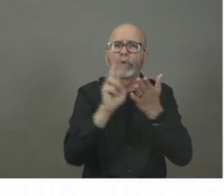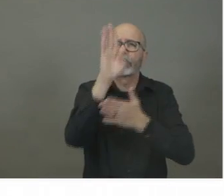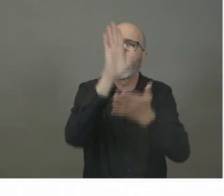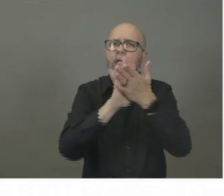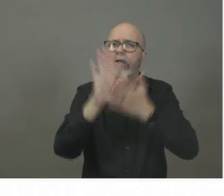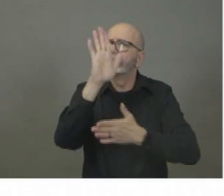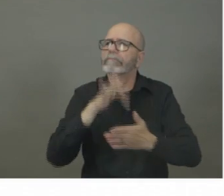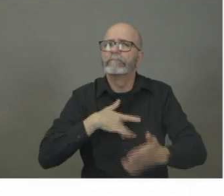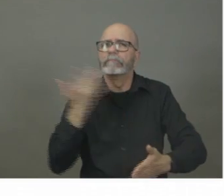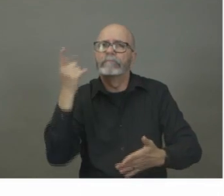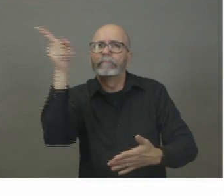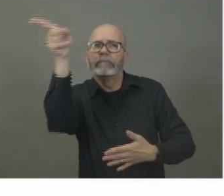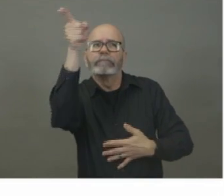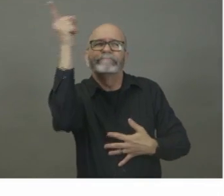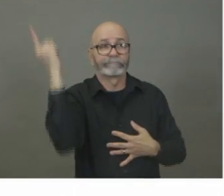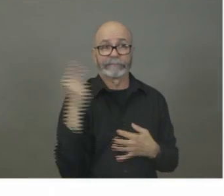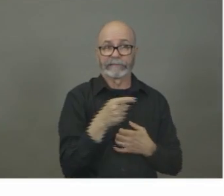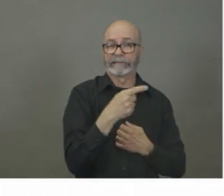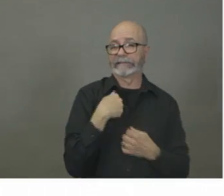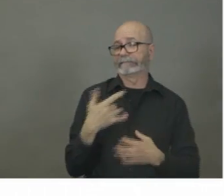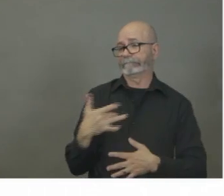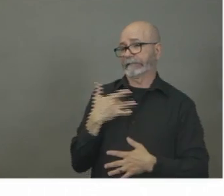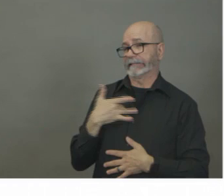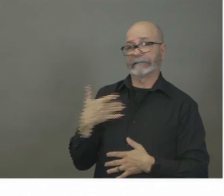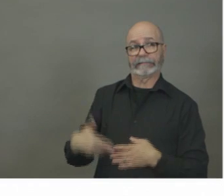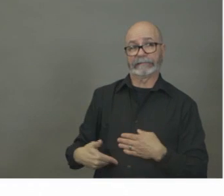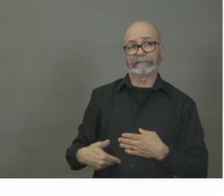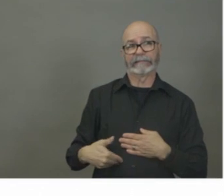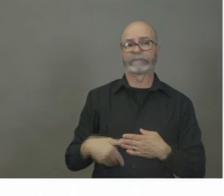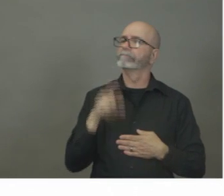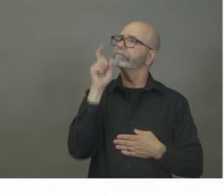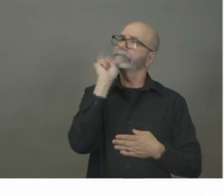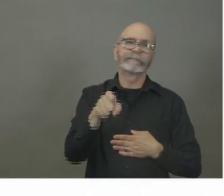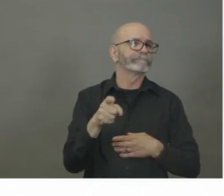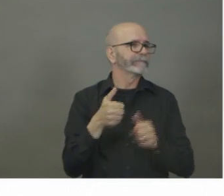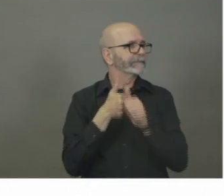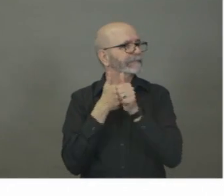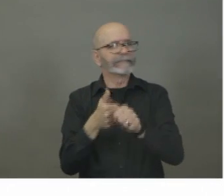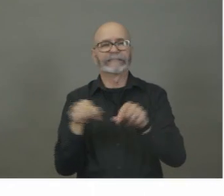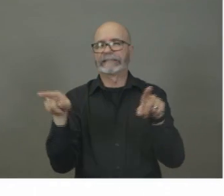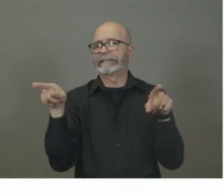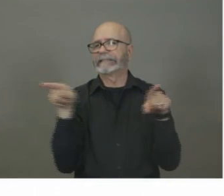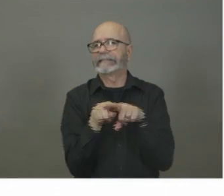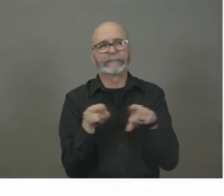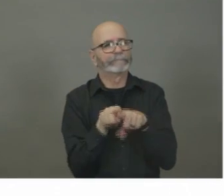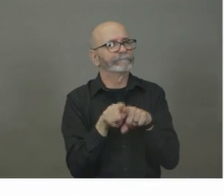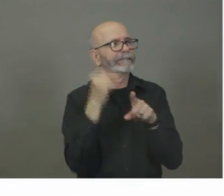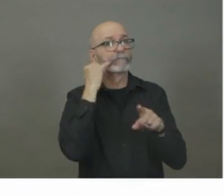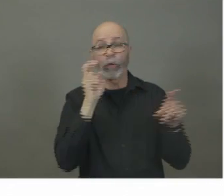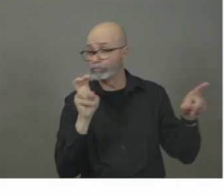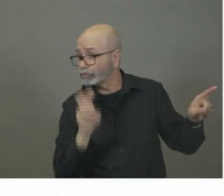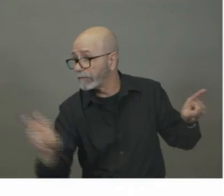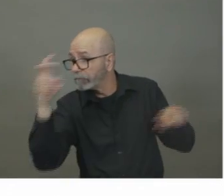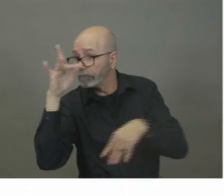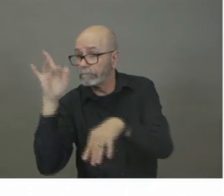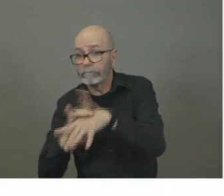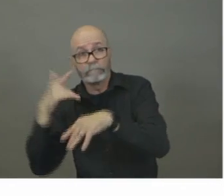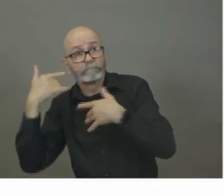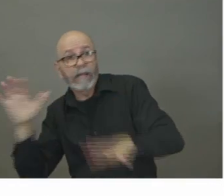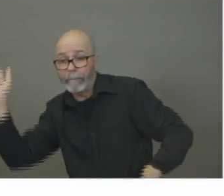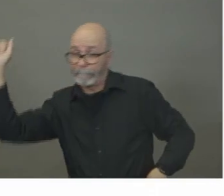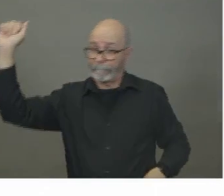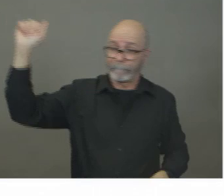believe, as we do with the private sector, they should be following these protocols. That if their students have left the country,